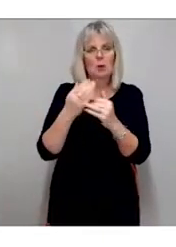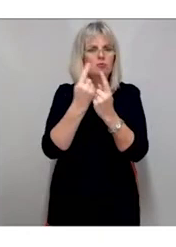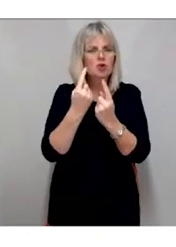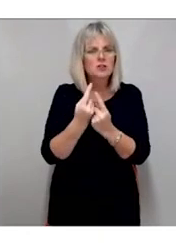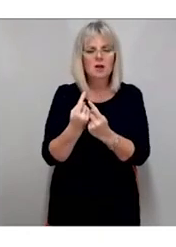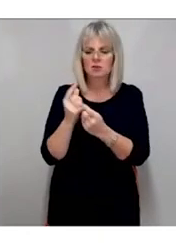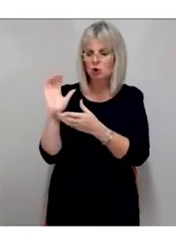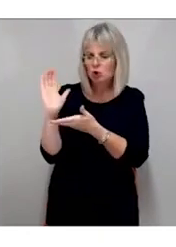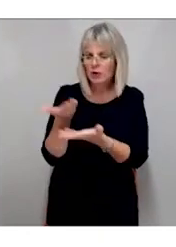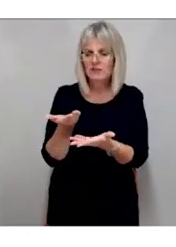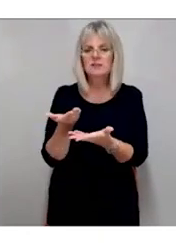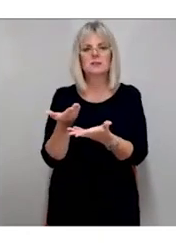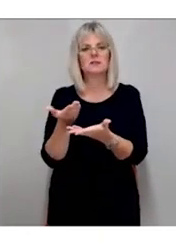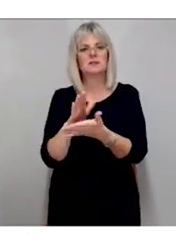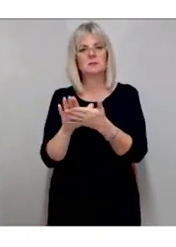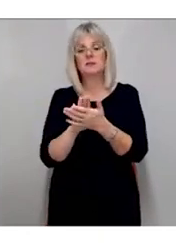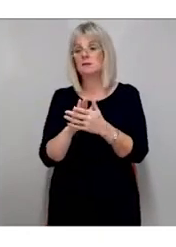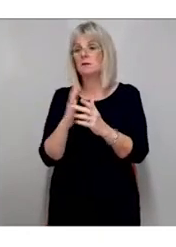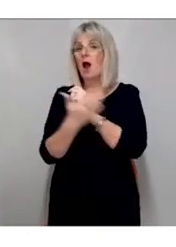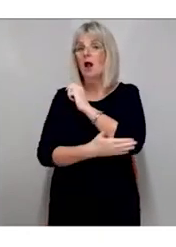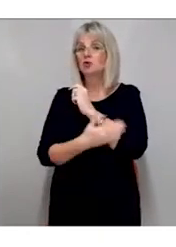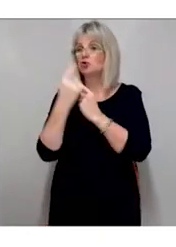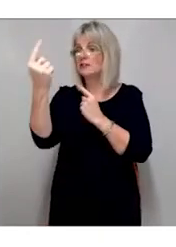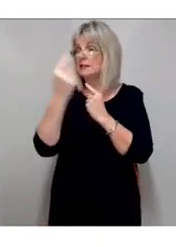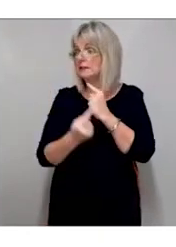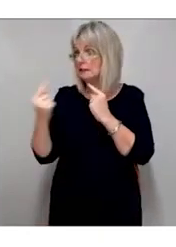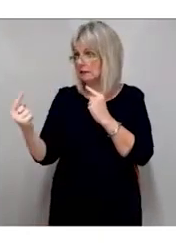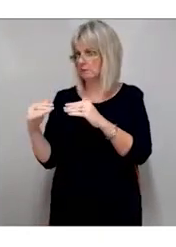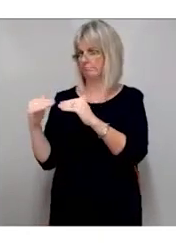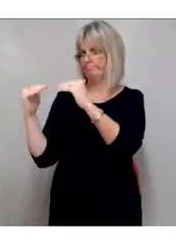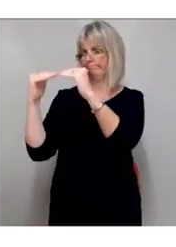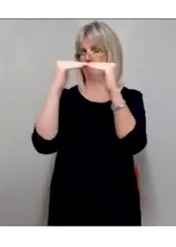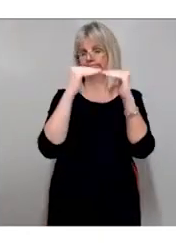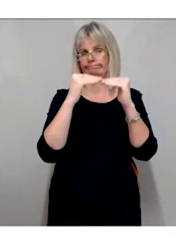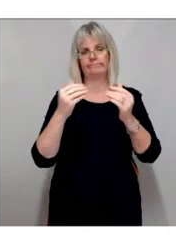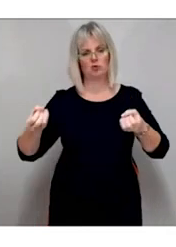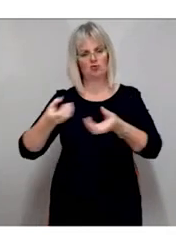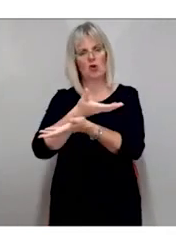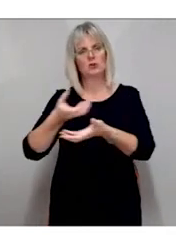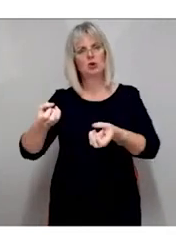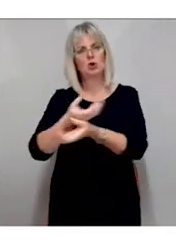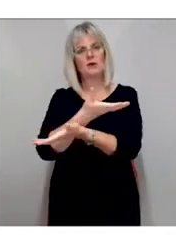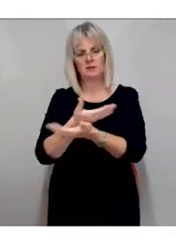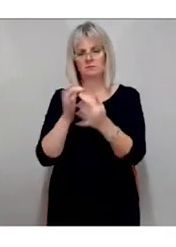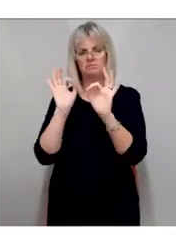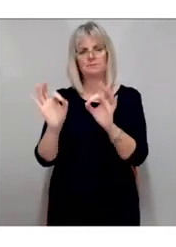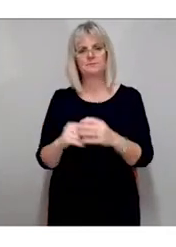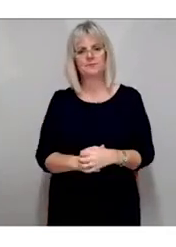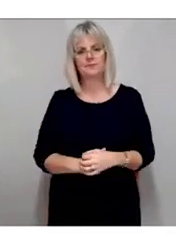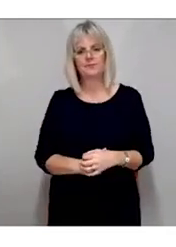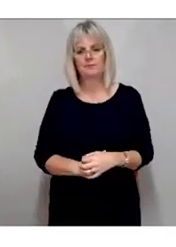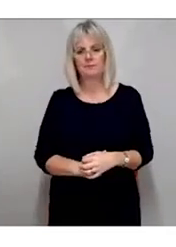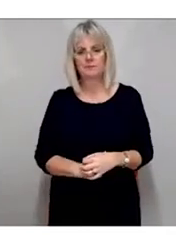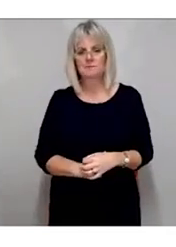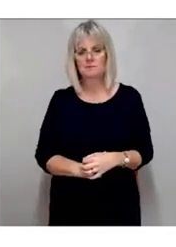cross-border trading. It considers obligations deriving from the UN CRPD and covers, amongst other